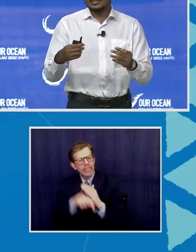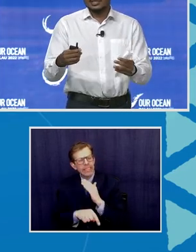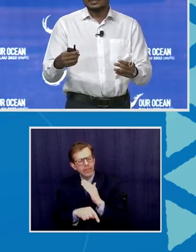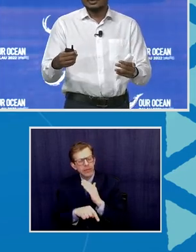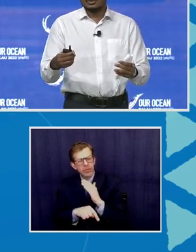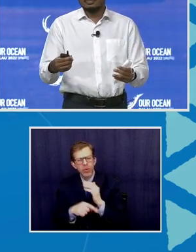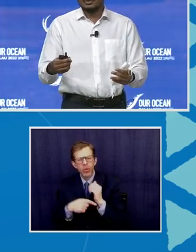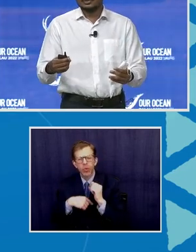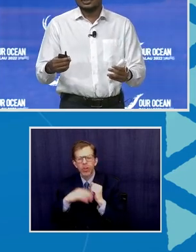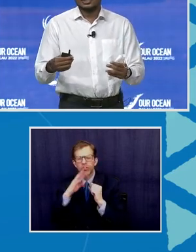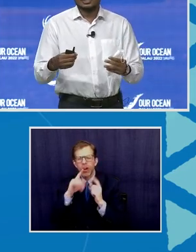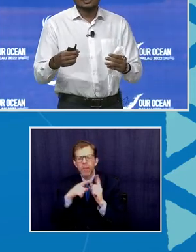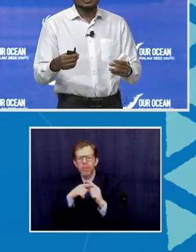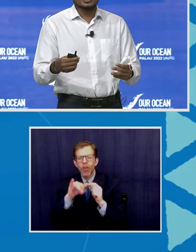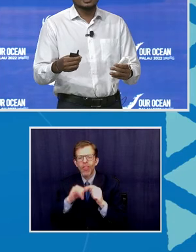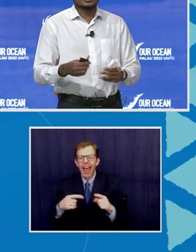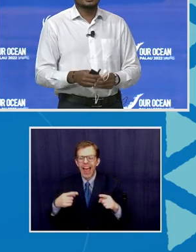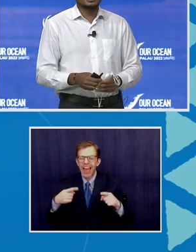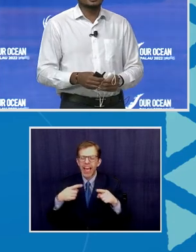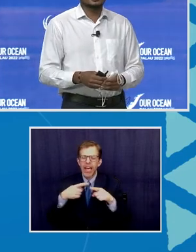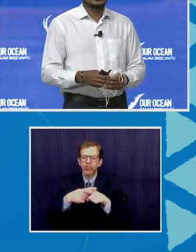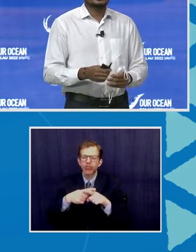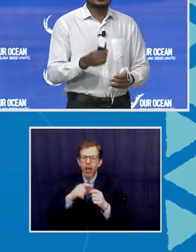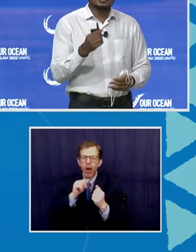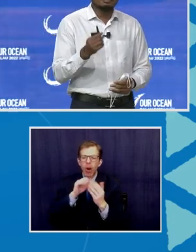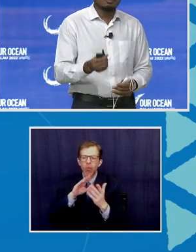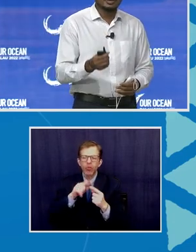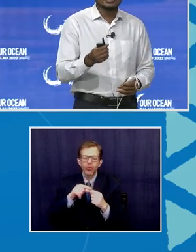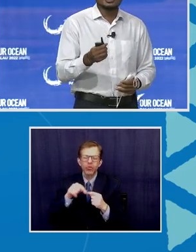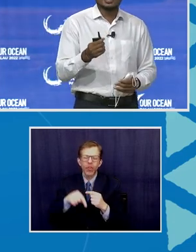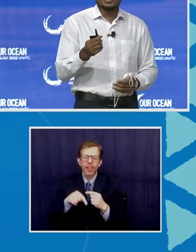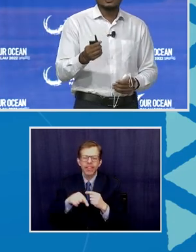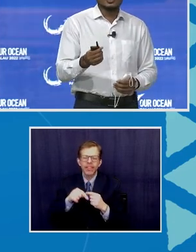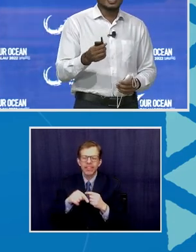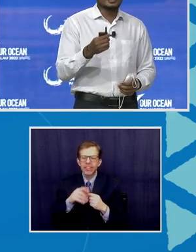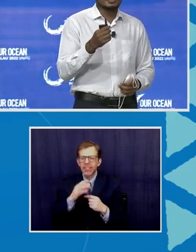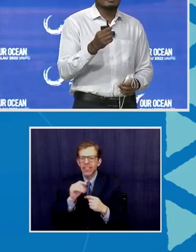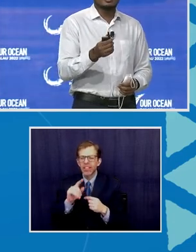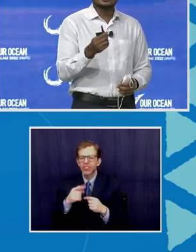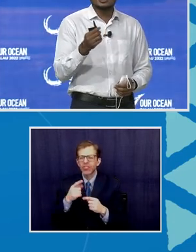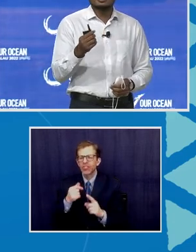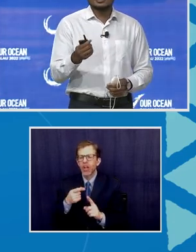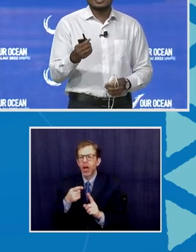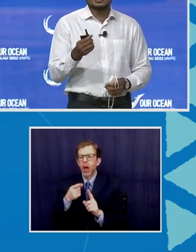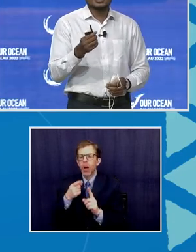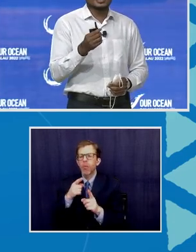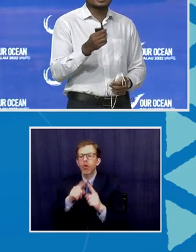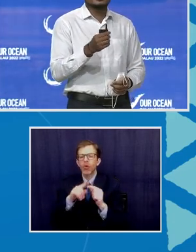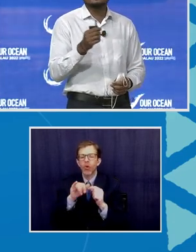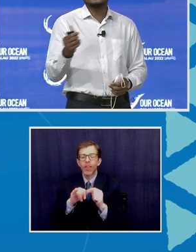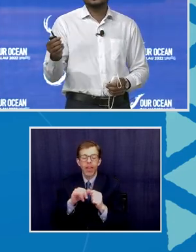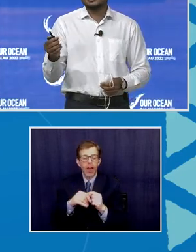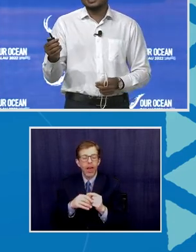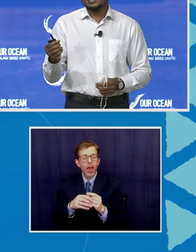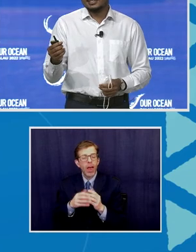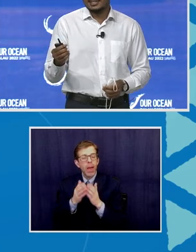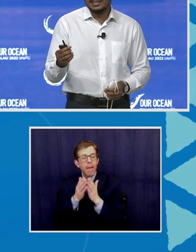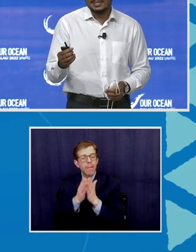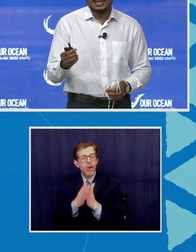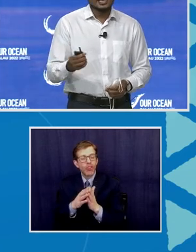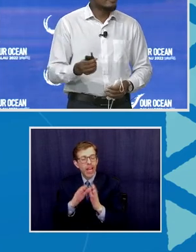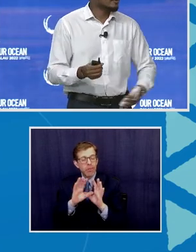intersectional approach to this. And just a point to that, the maritime sector is a very